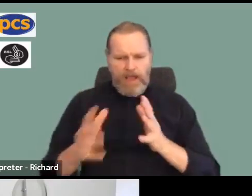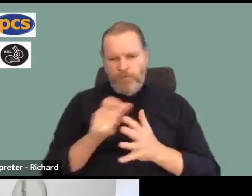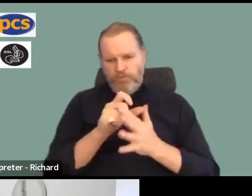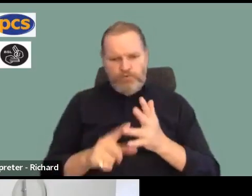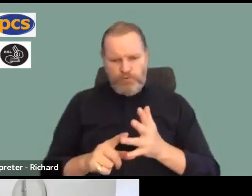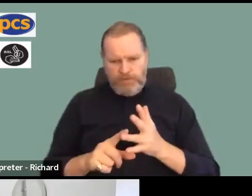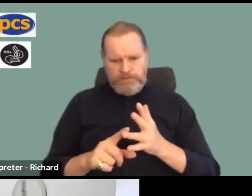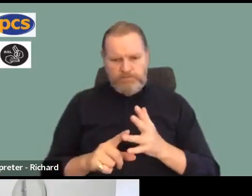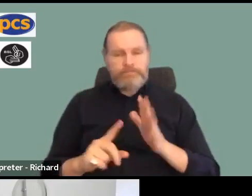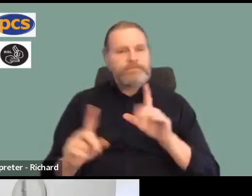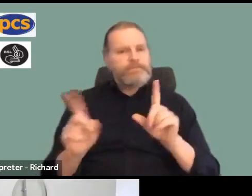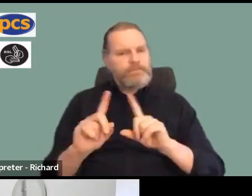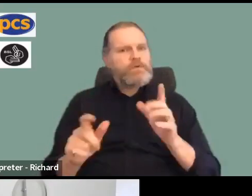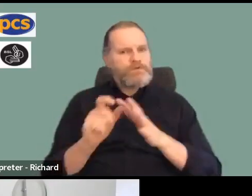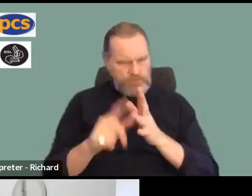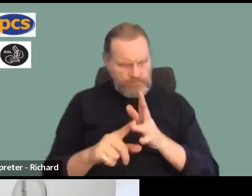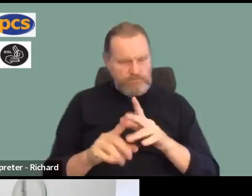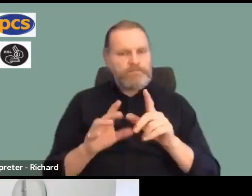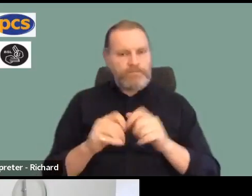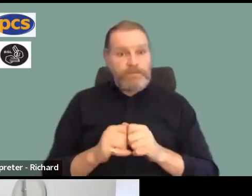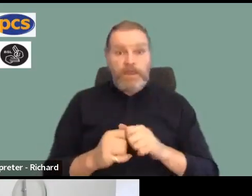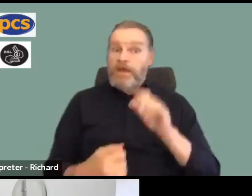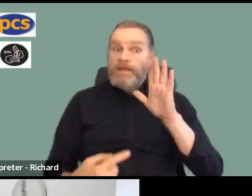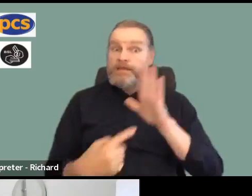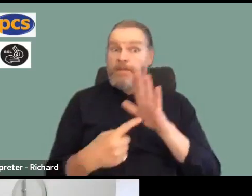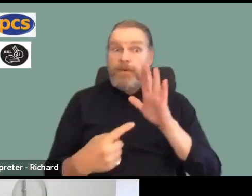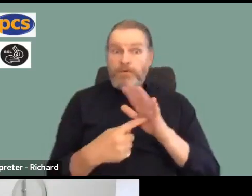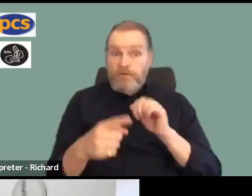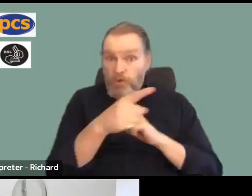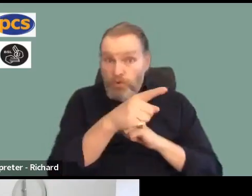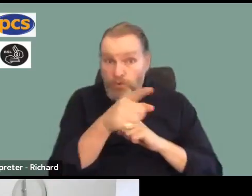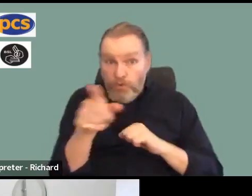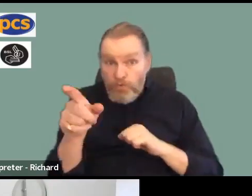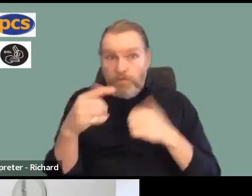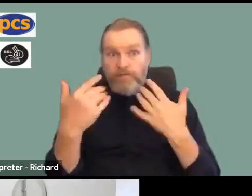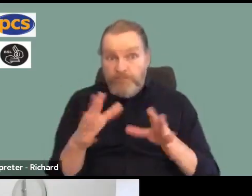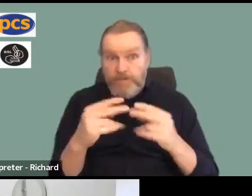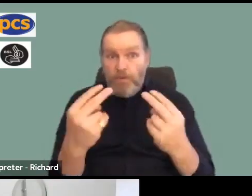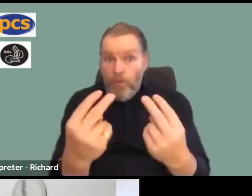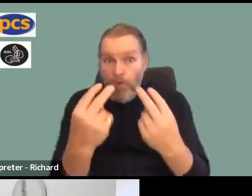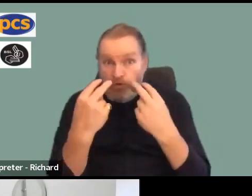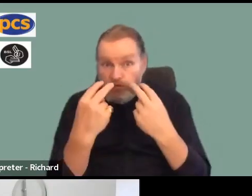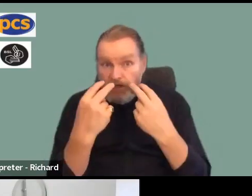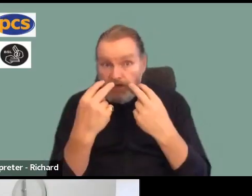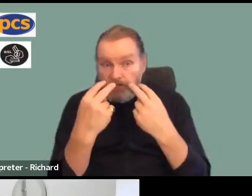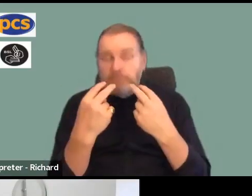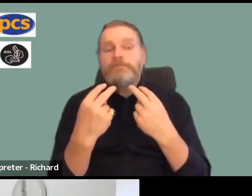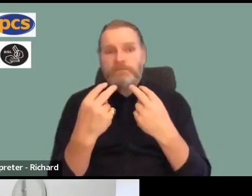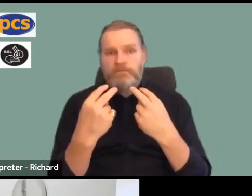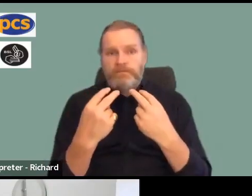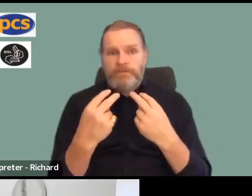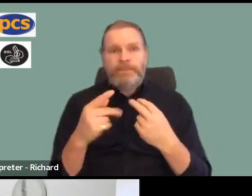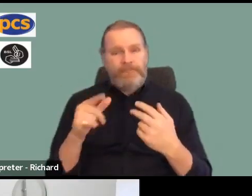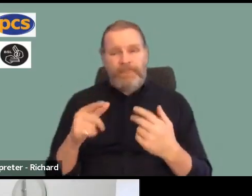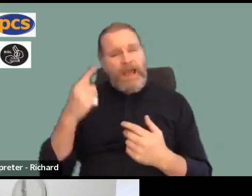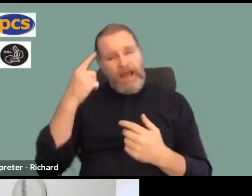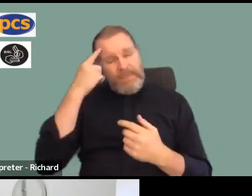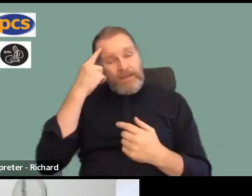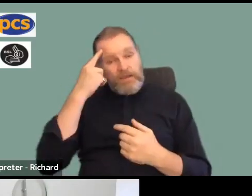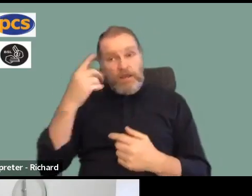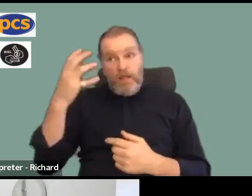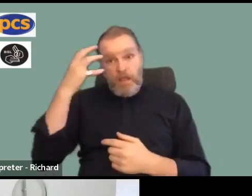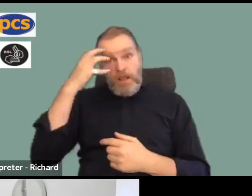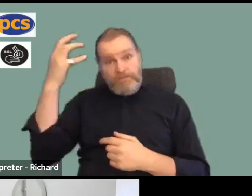stake. It's clear from anyone who's been watching that the point about the civil service being bottom of the government's priority